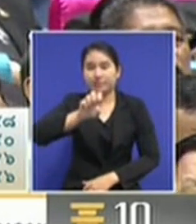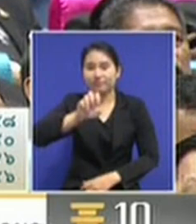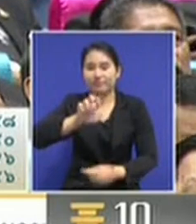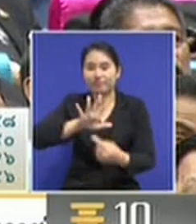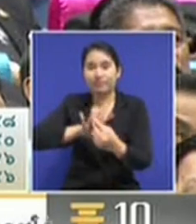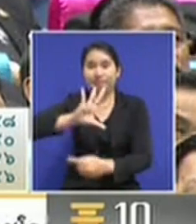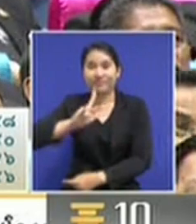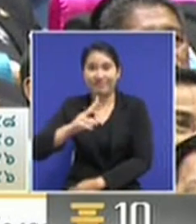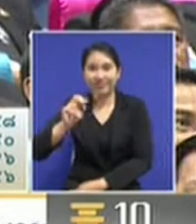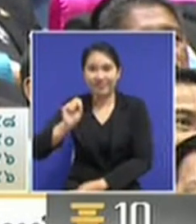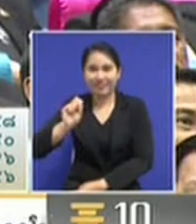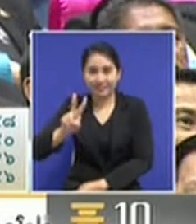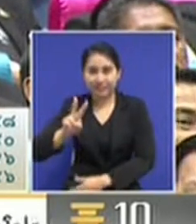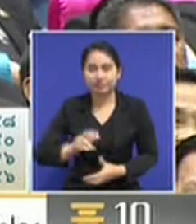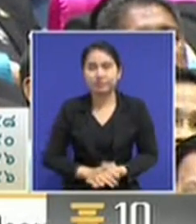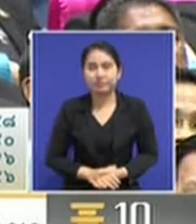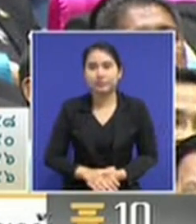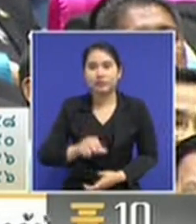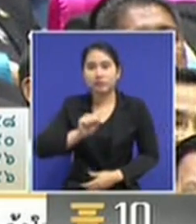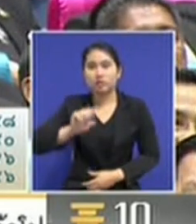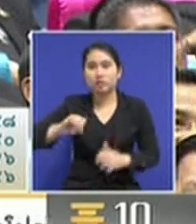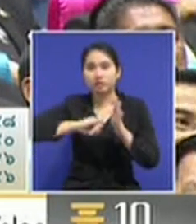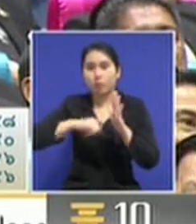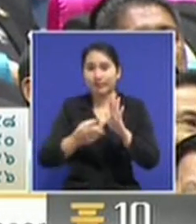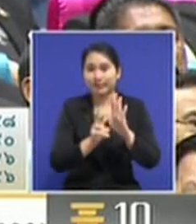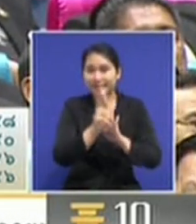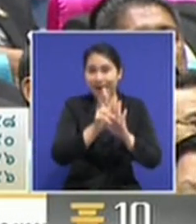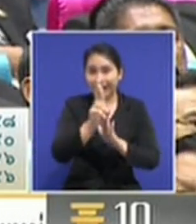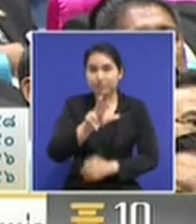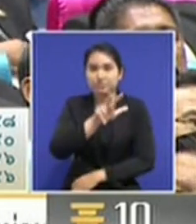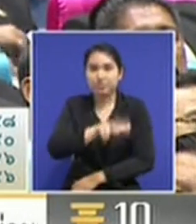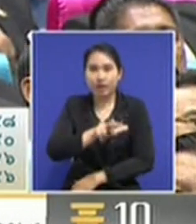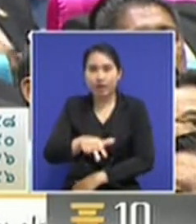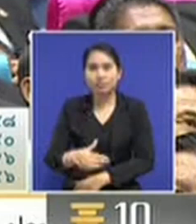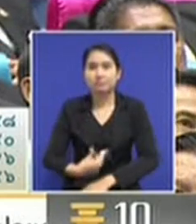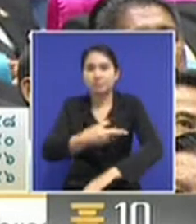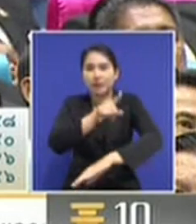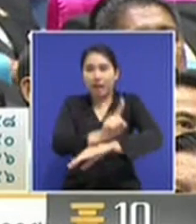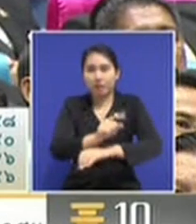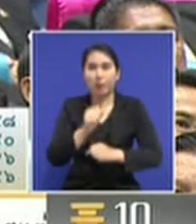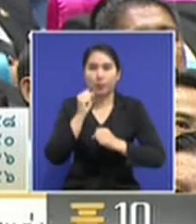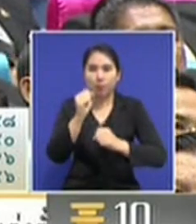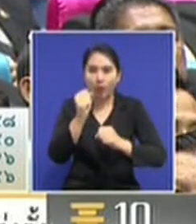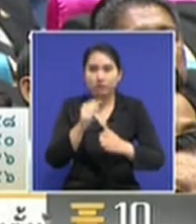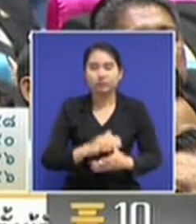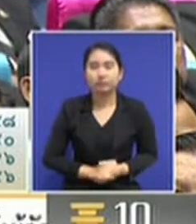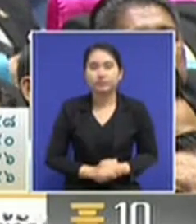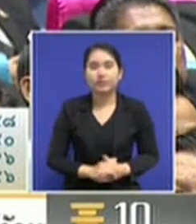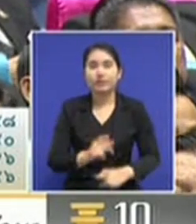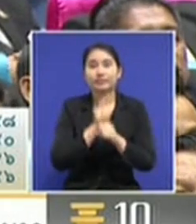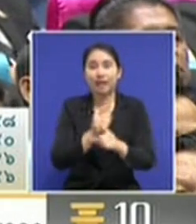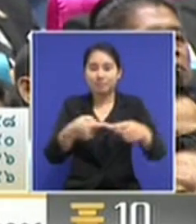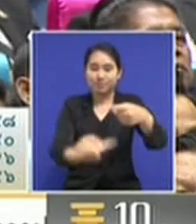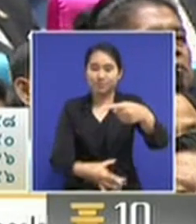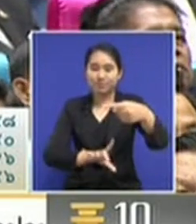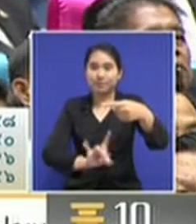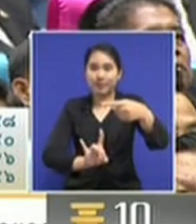word before. dictatorial democracy. can we say that it's a new term happening in the